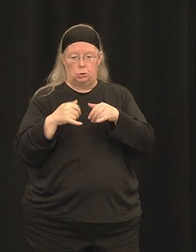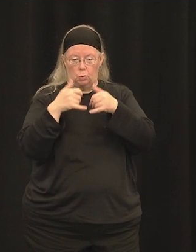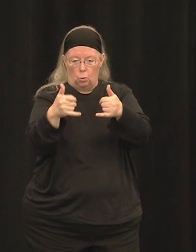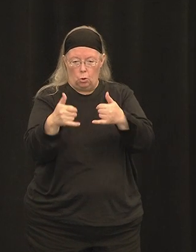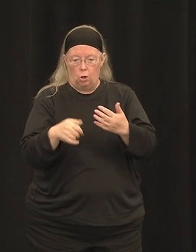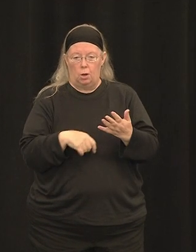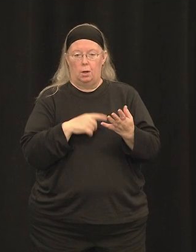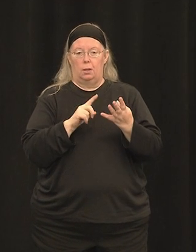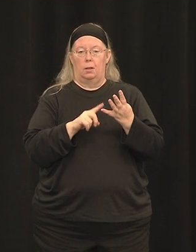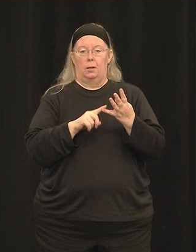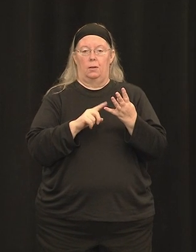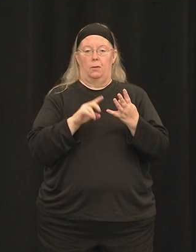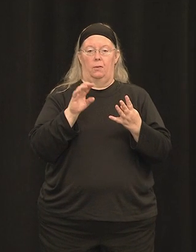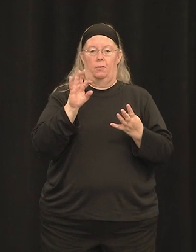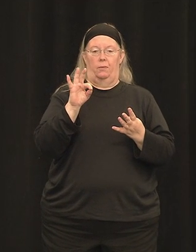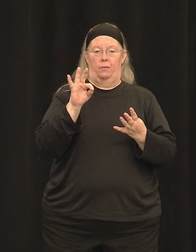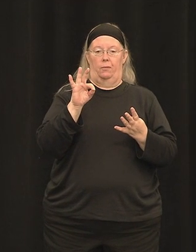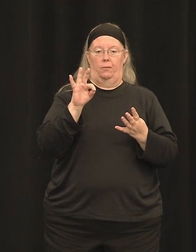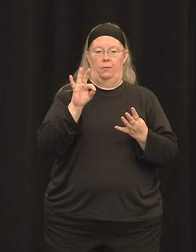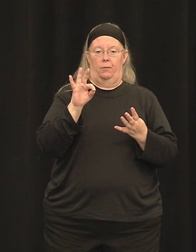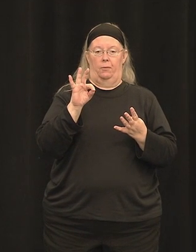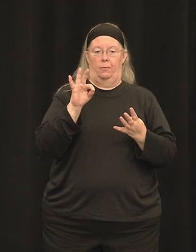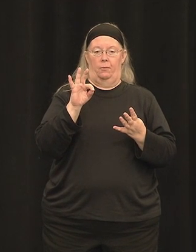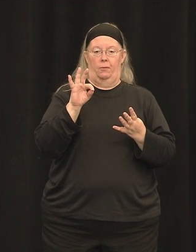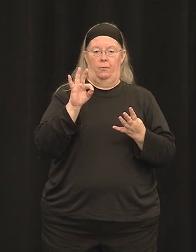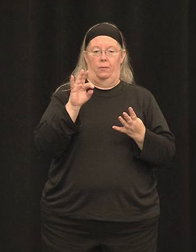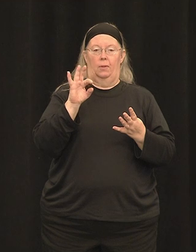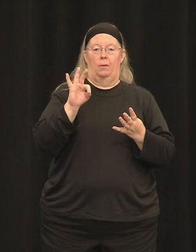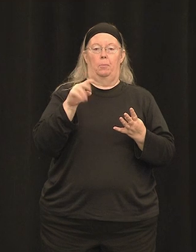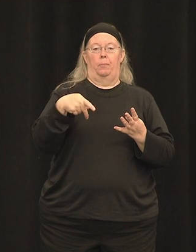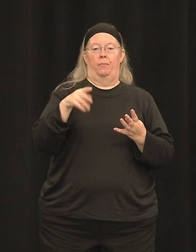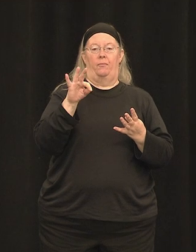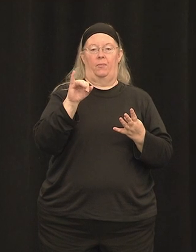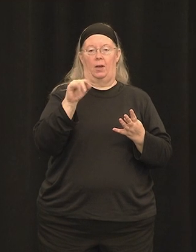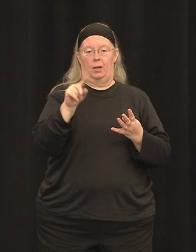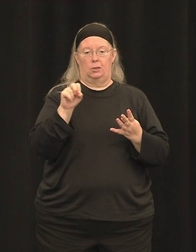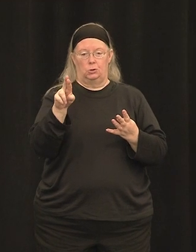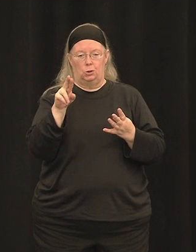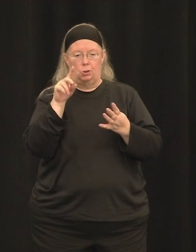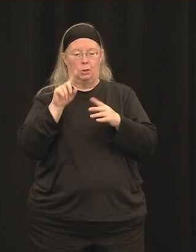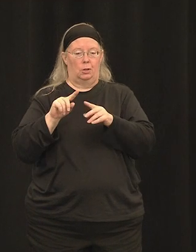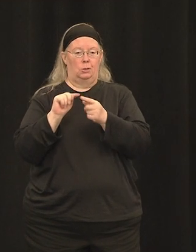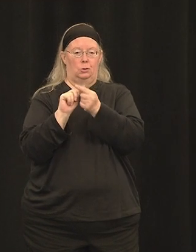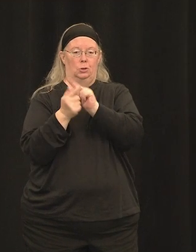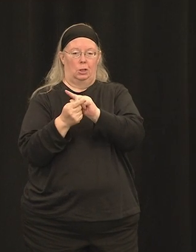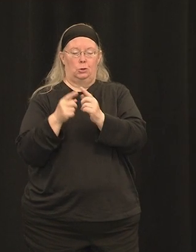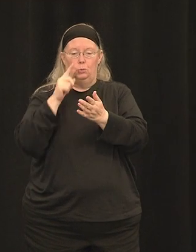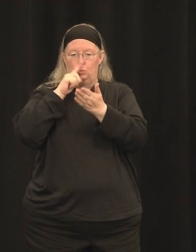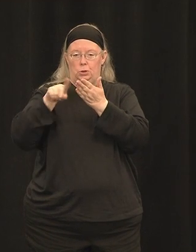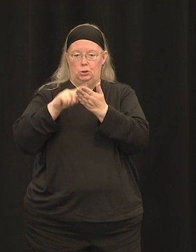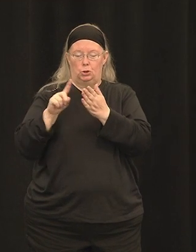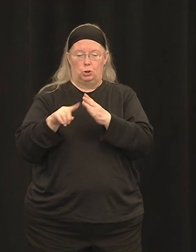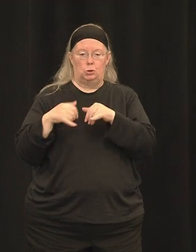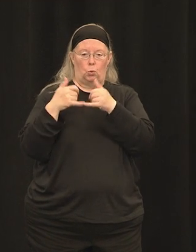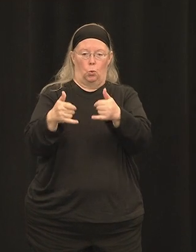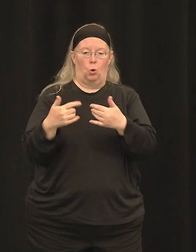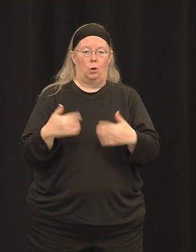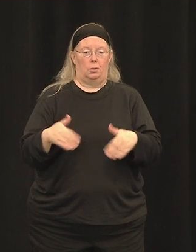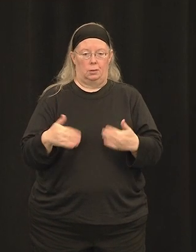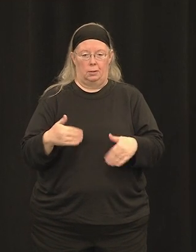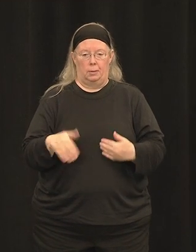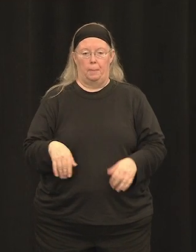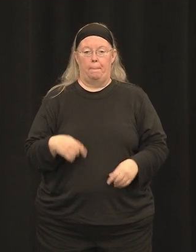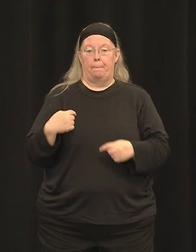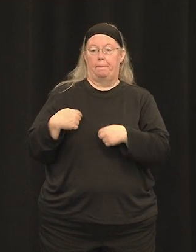Cameras Translational Research Award. Since 2010, she has given over